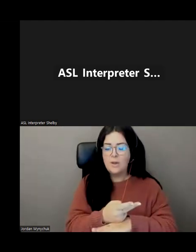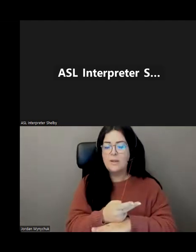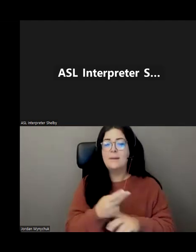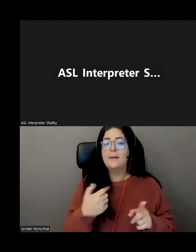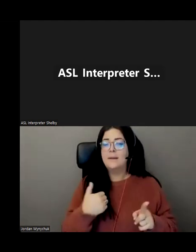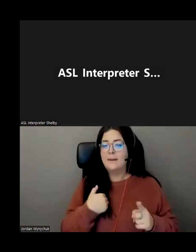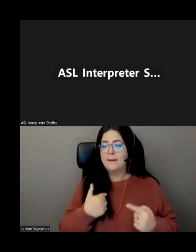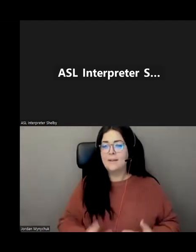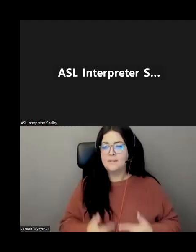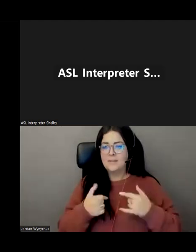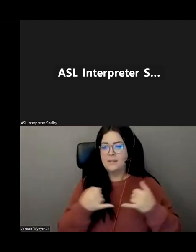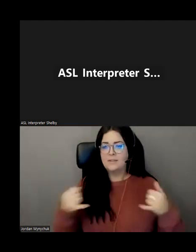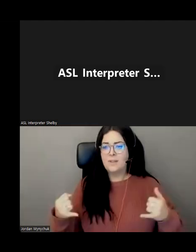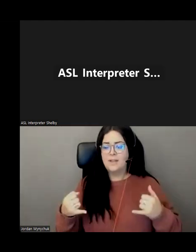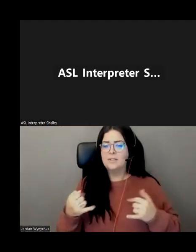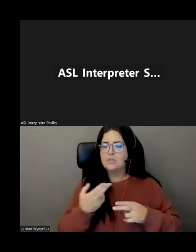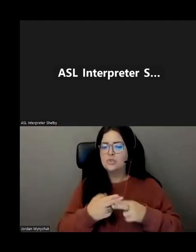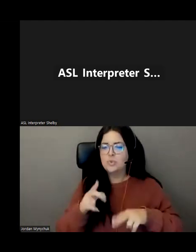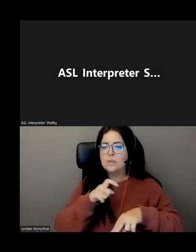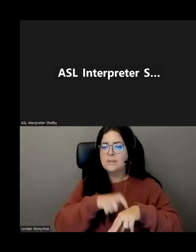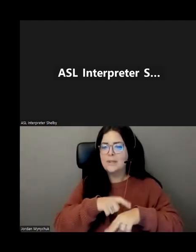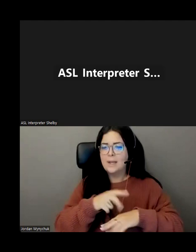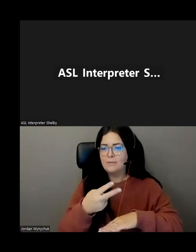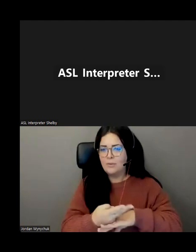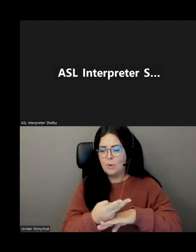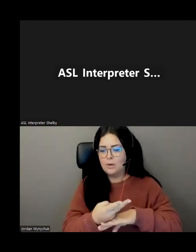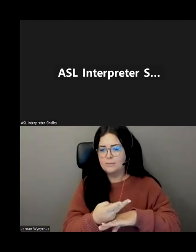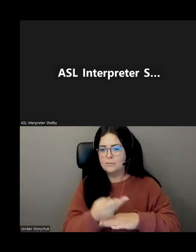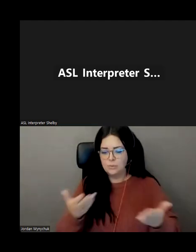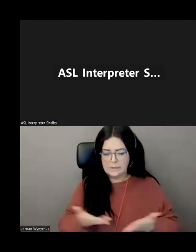as i said it's critical critical help is available when needed